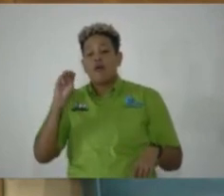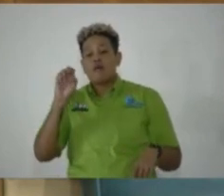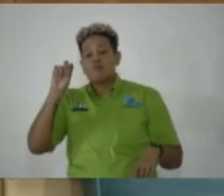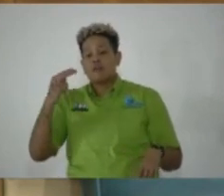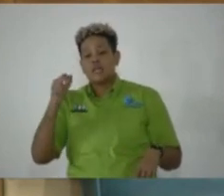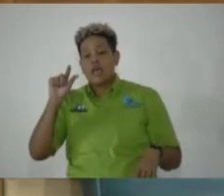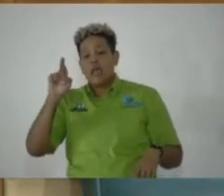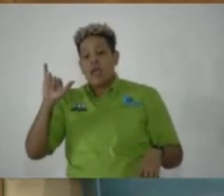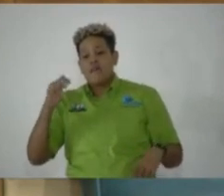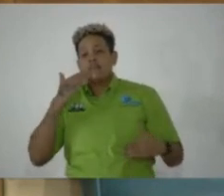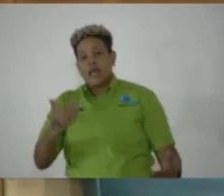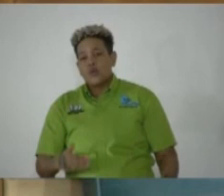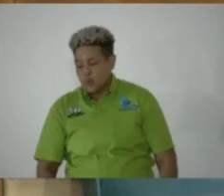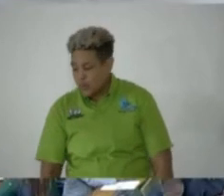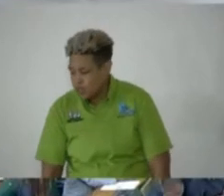Garvey. Thank you.